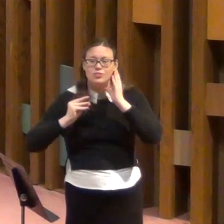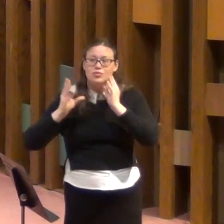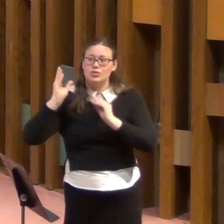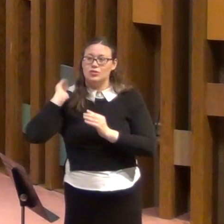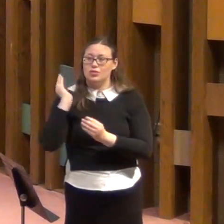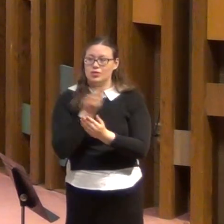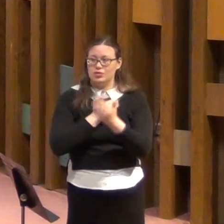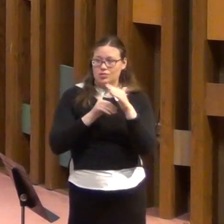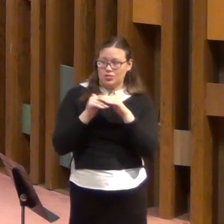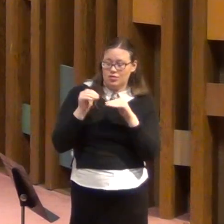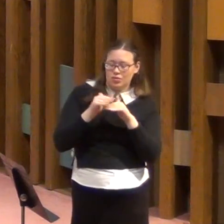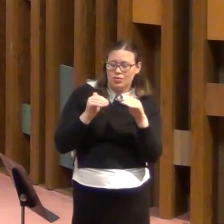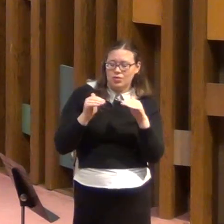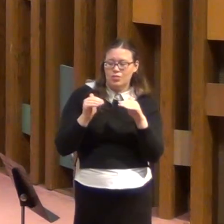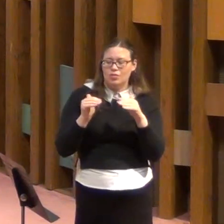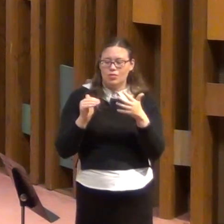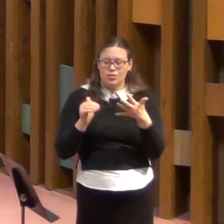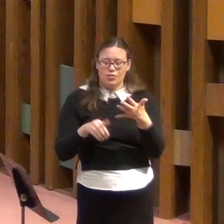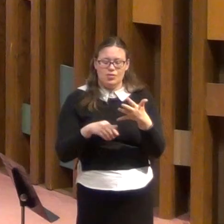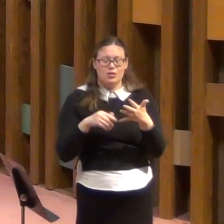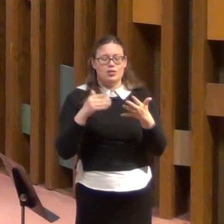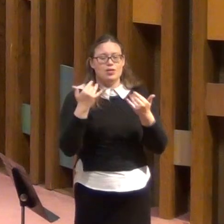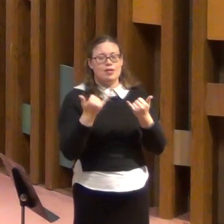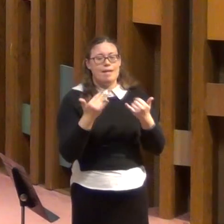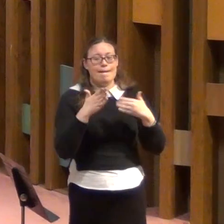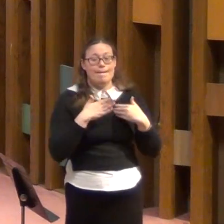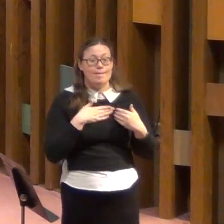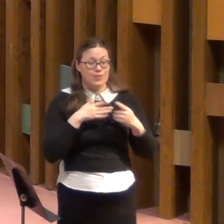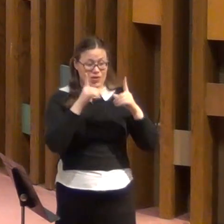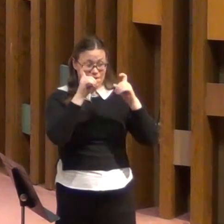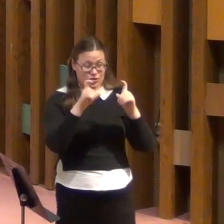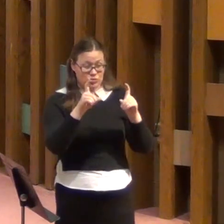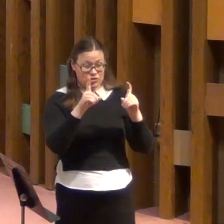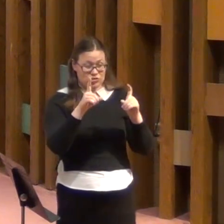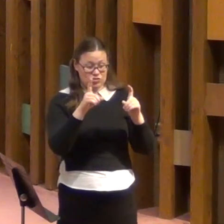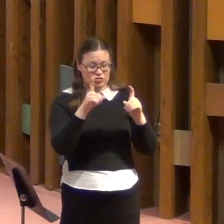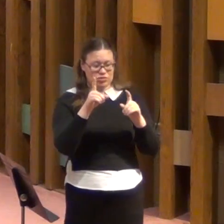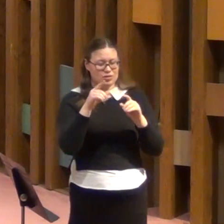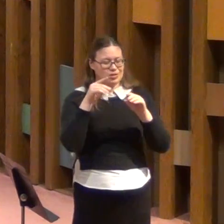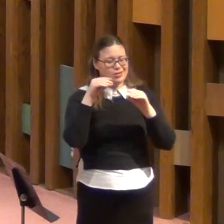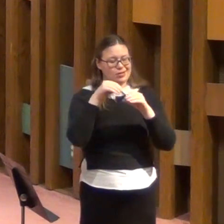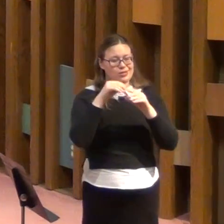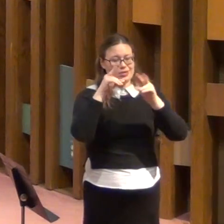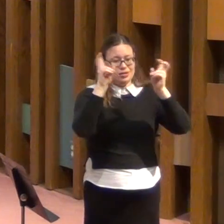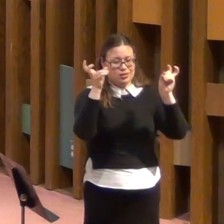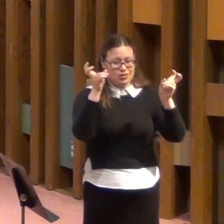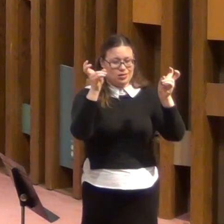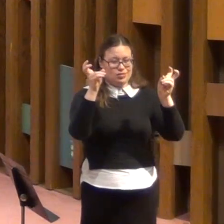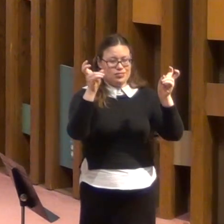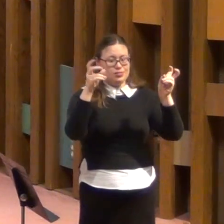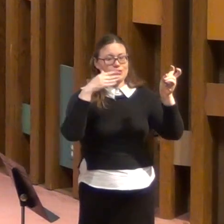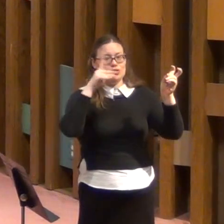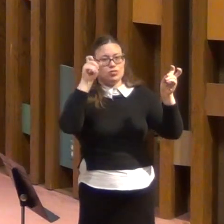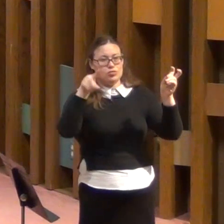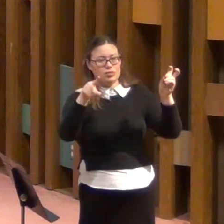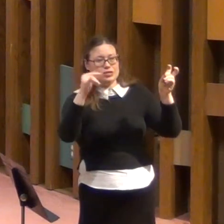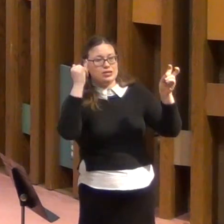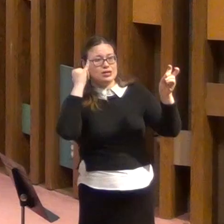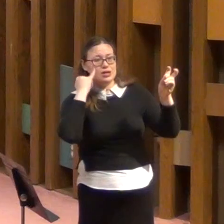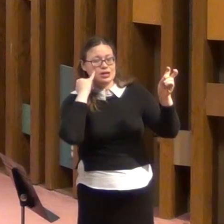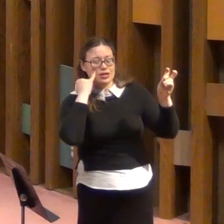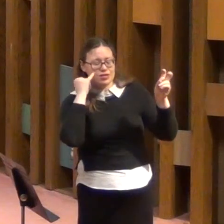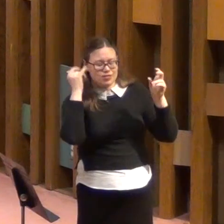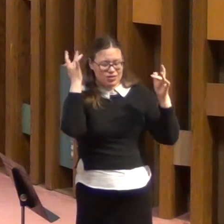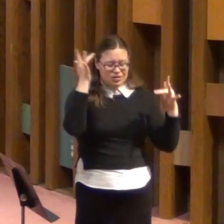The question raised in the title of this morning's message may seem pretty easy to answer. When you're sick with real problems